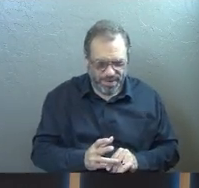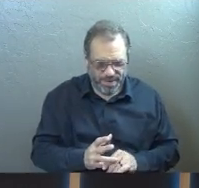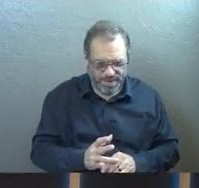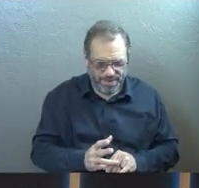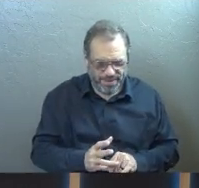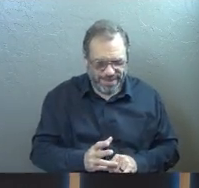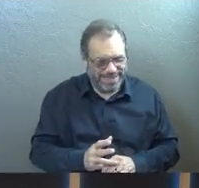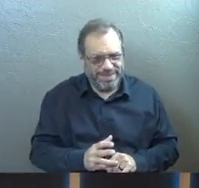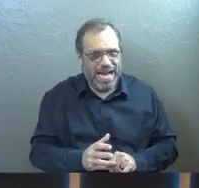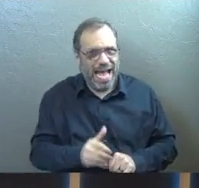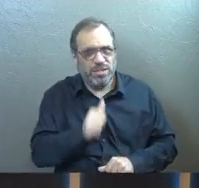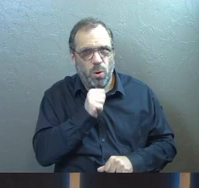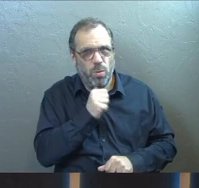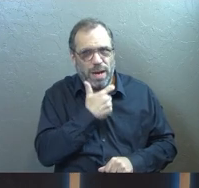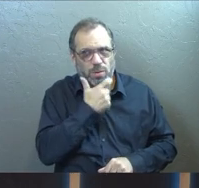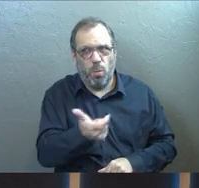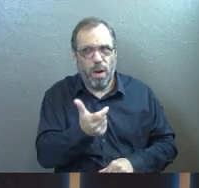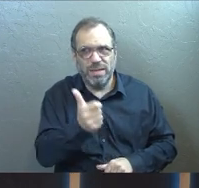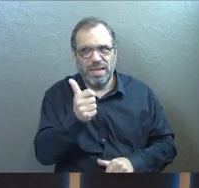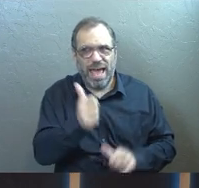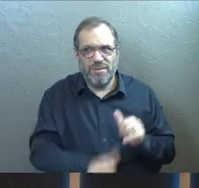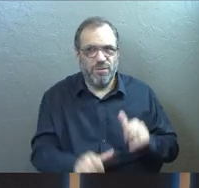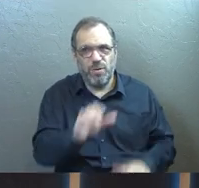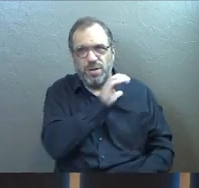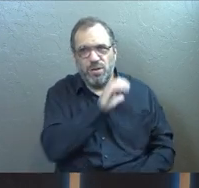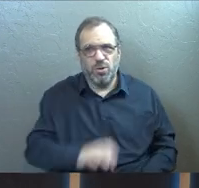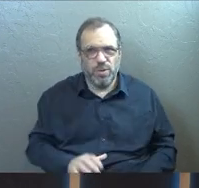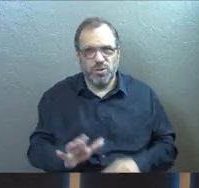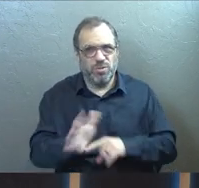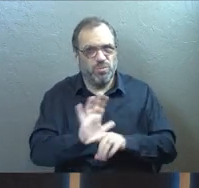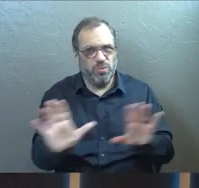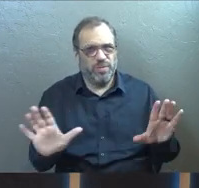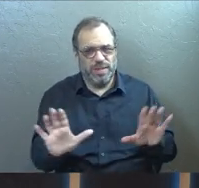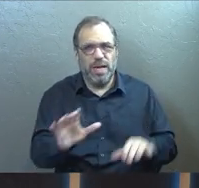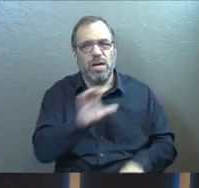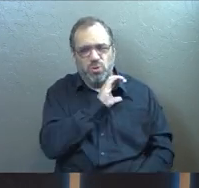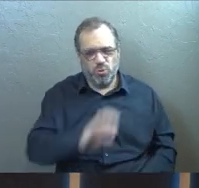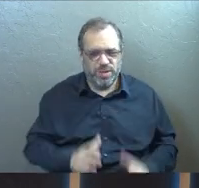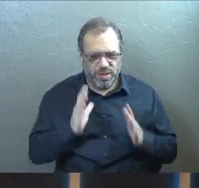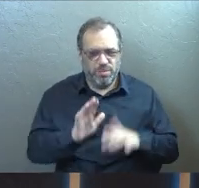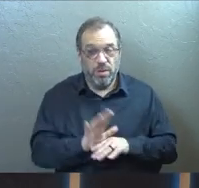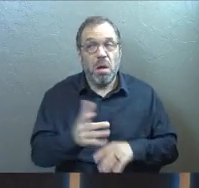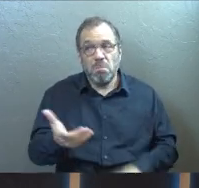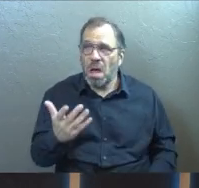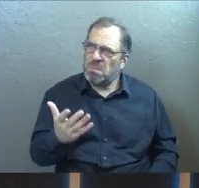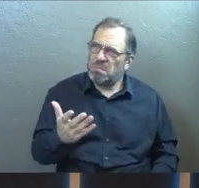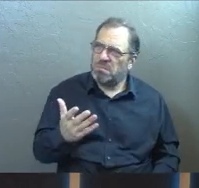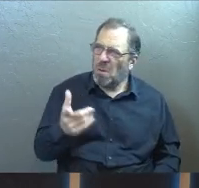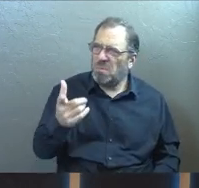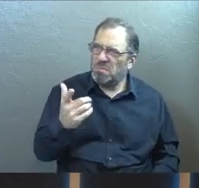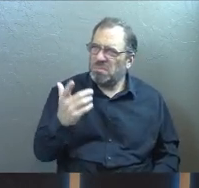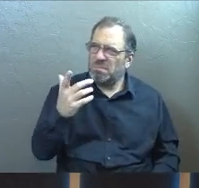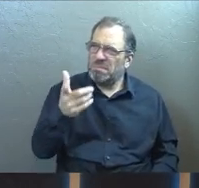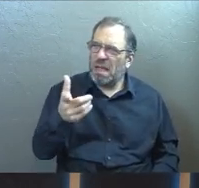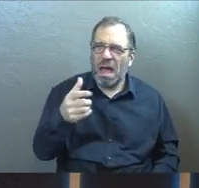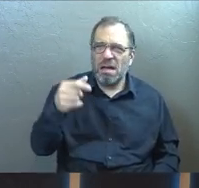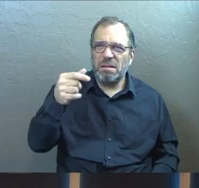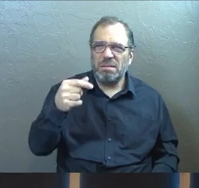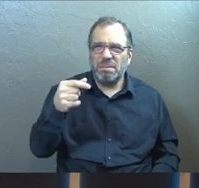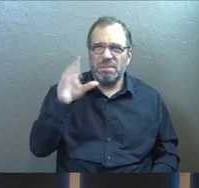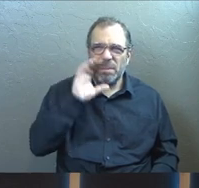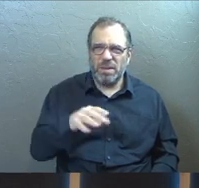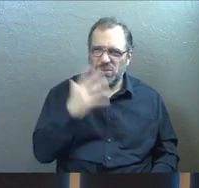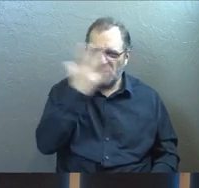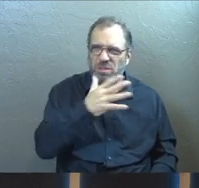I don't watch every Christian movie just for the record, but this one had some good stuff. And he looks like Paul, right? Like, how could you not?